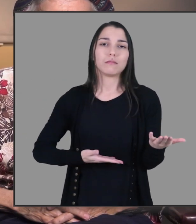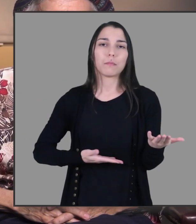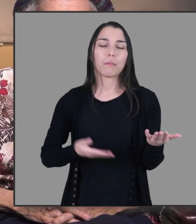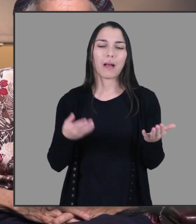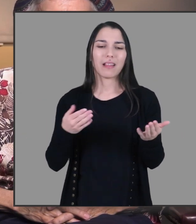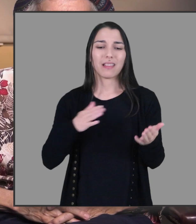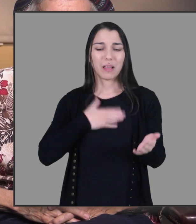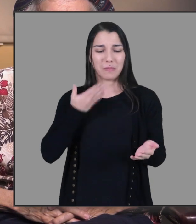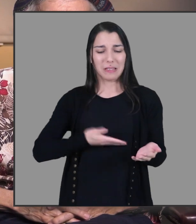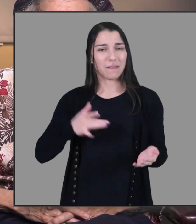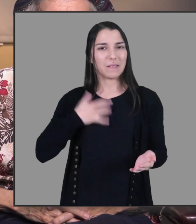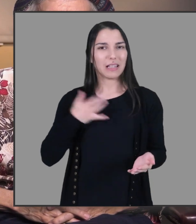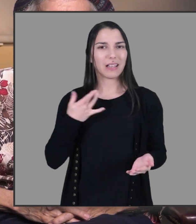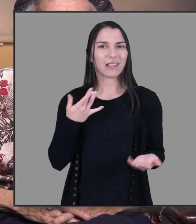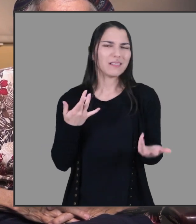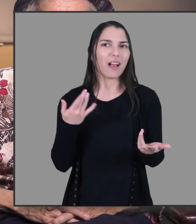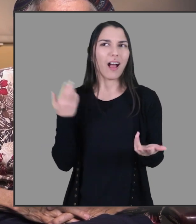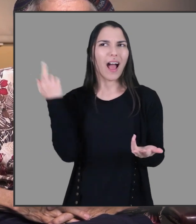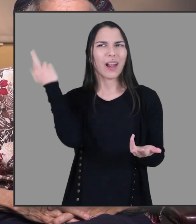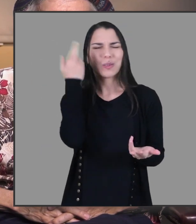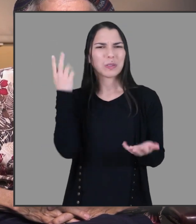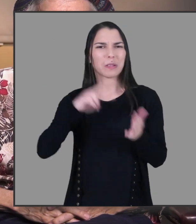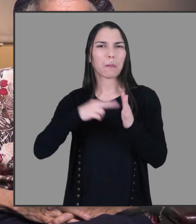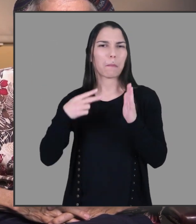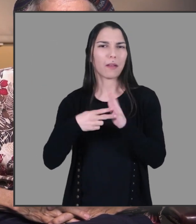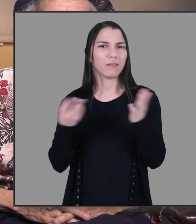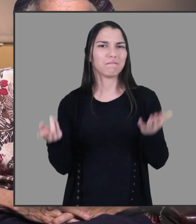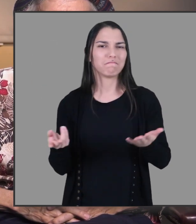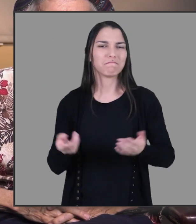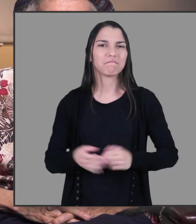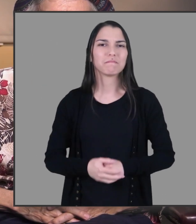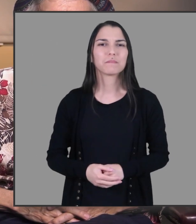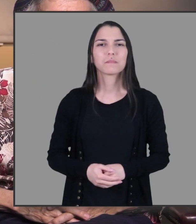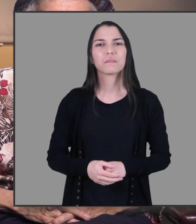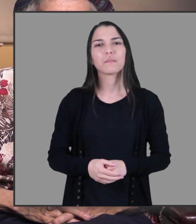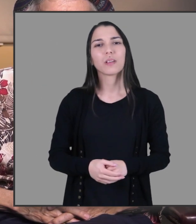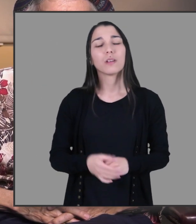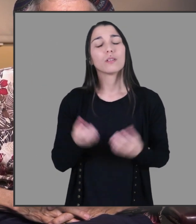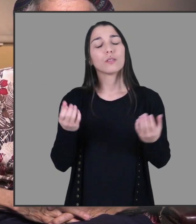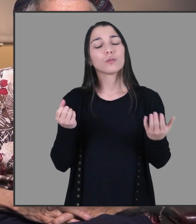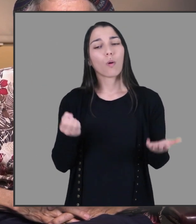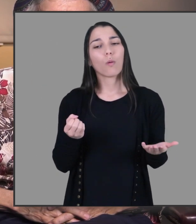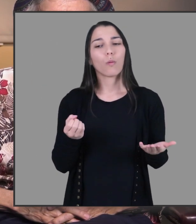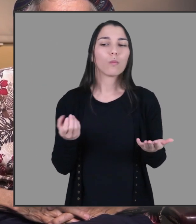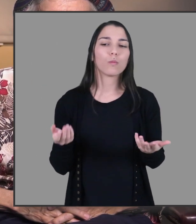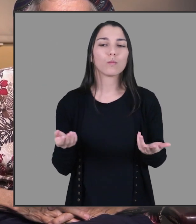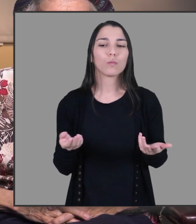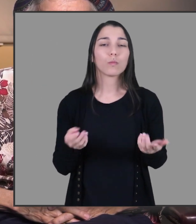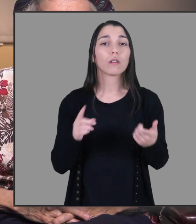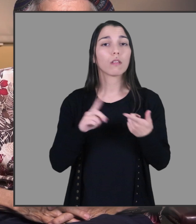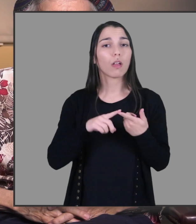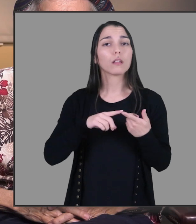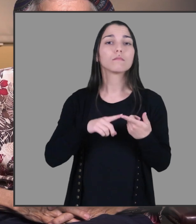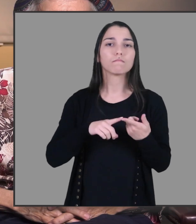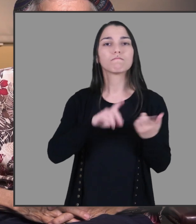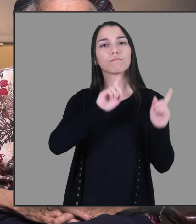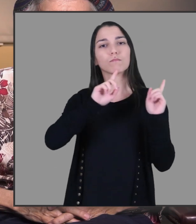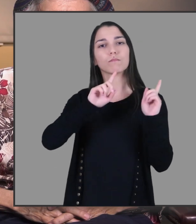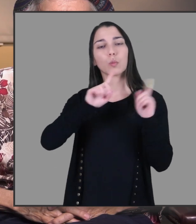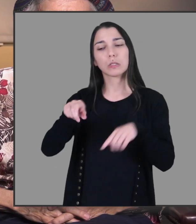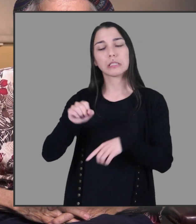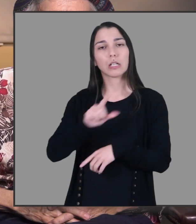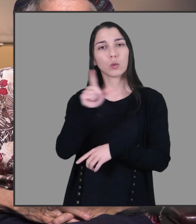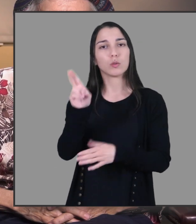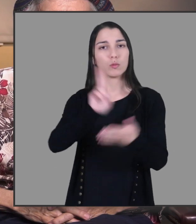I didn't realize what it all meant. And so then I ended up coming